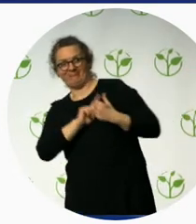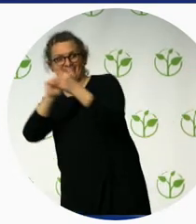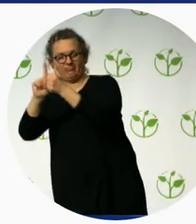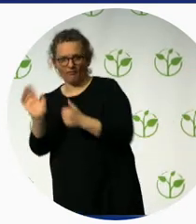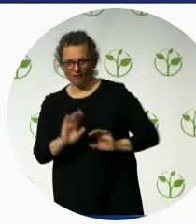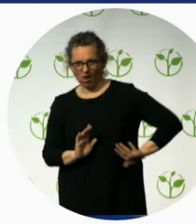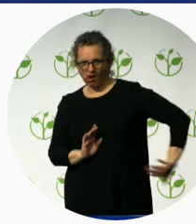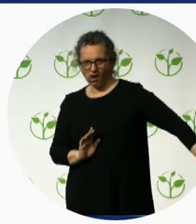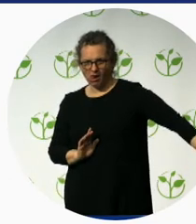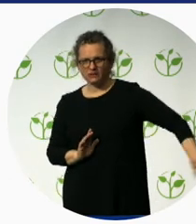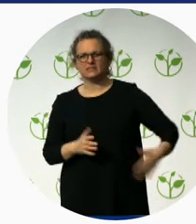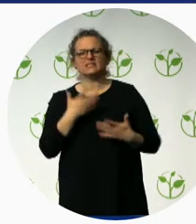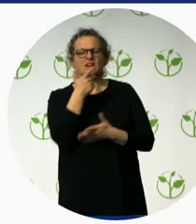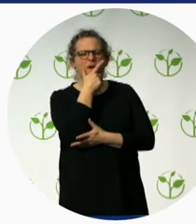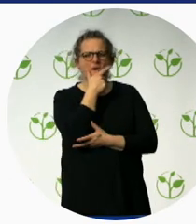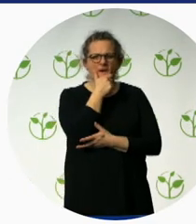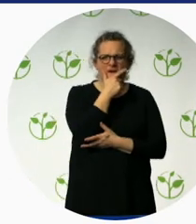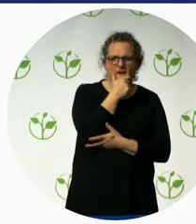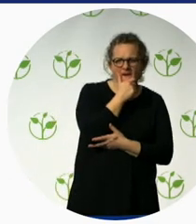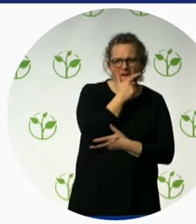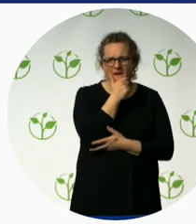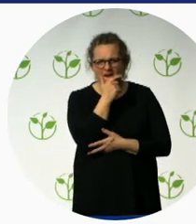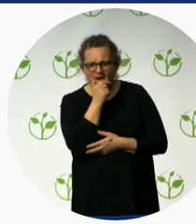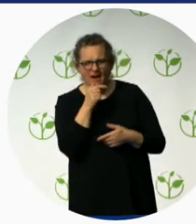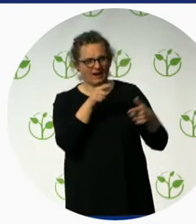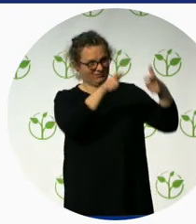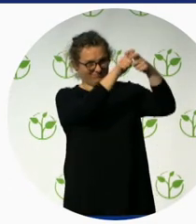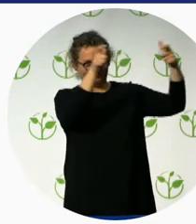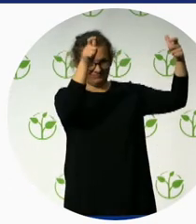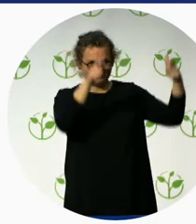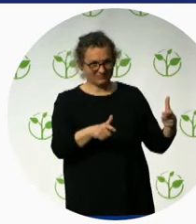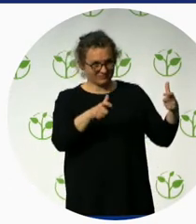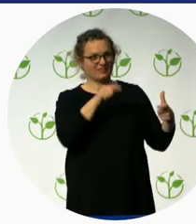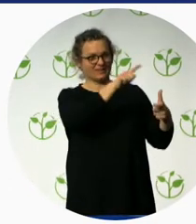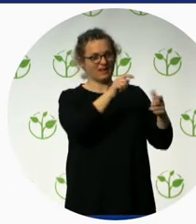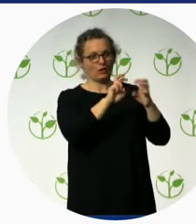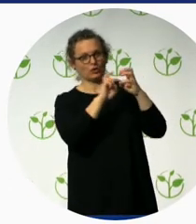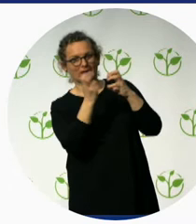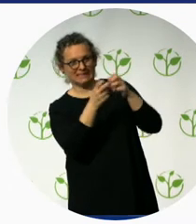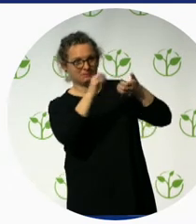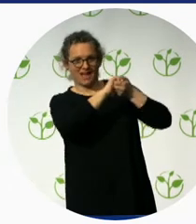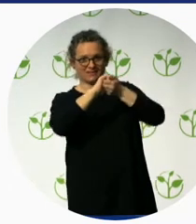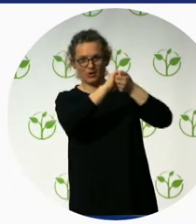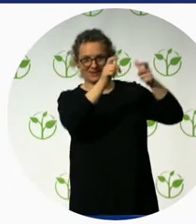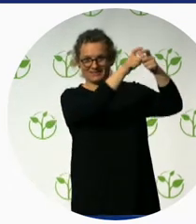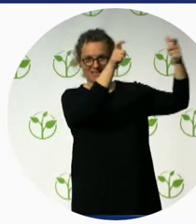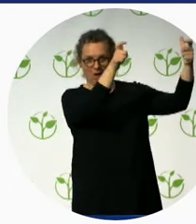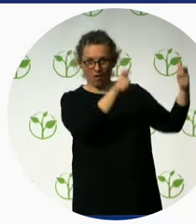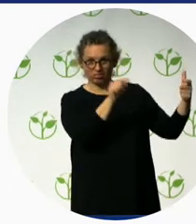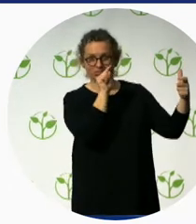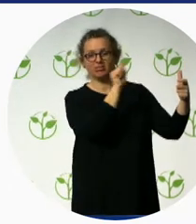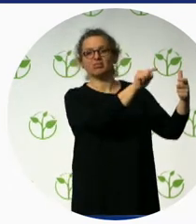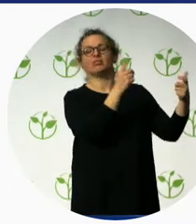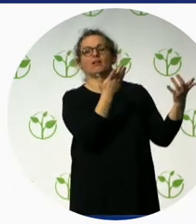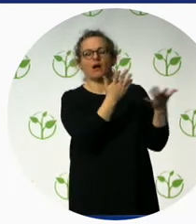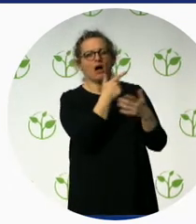field so for us this is the sustainability to make people believe in what they are doing and